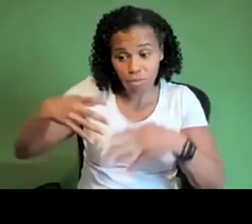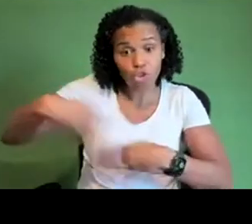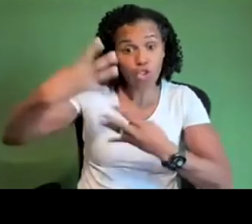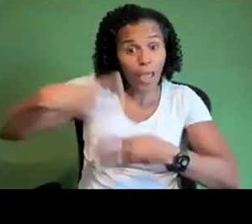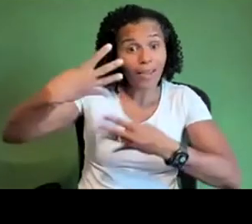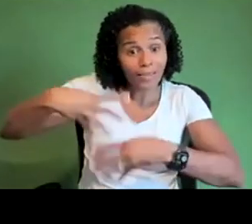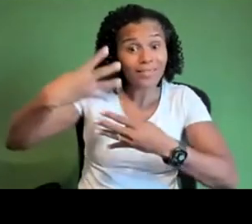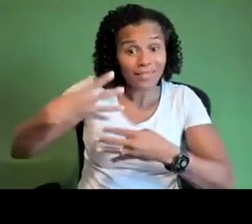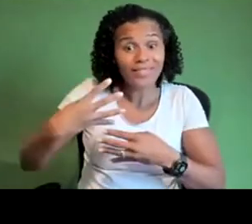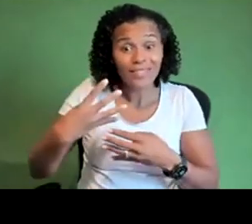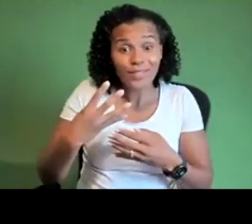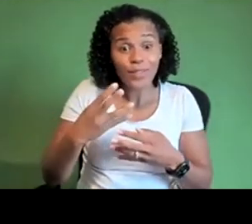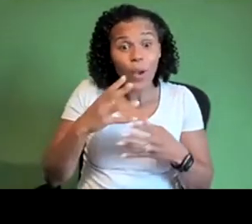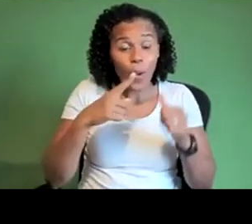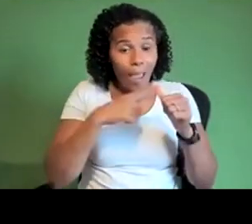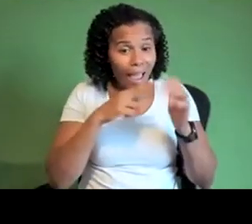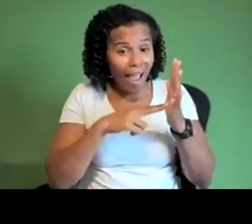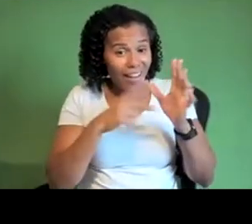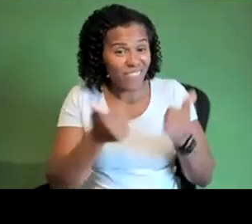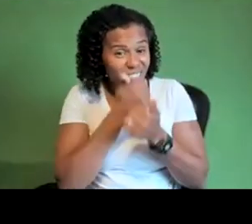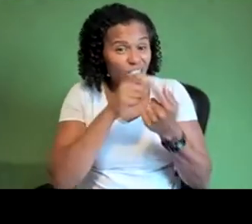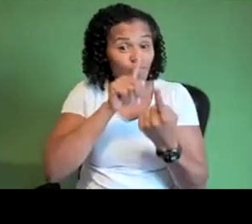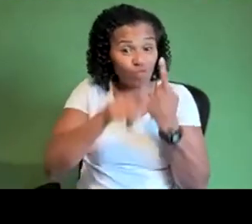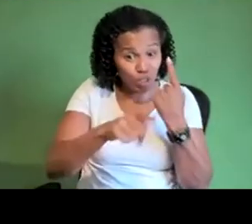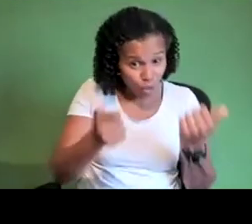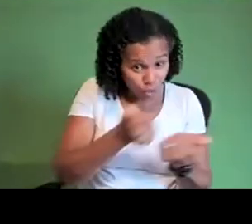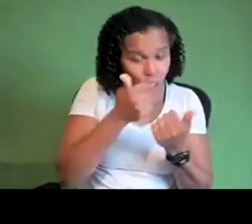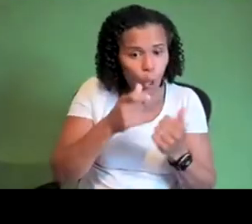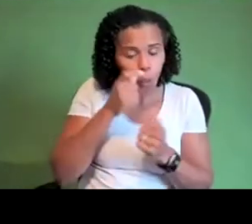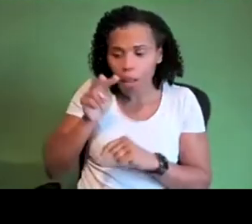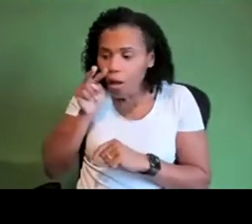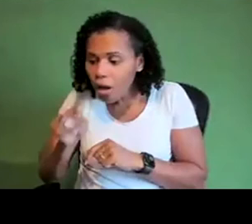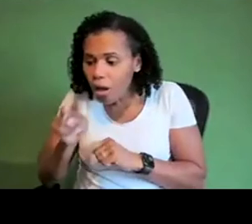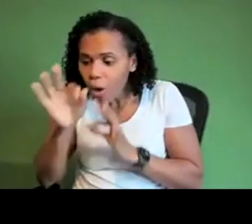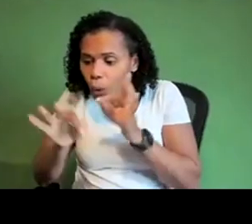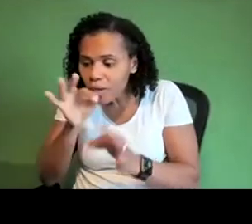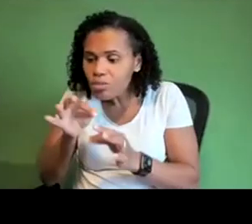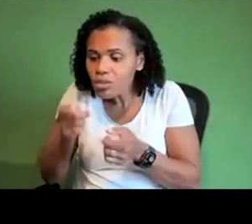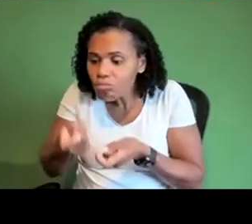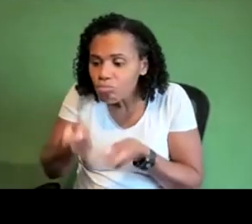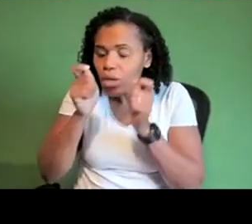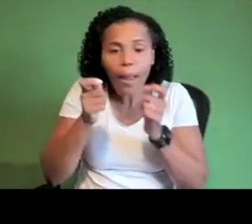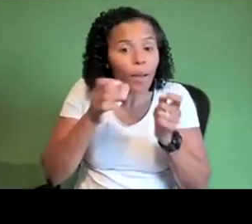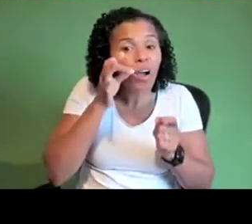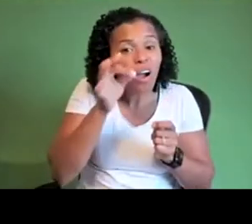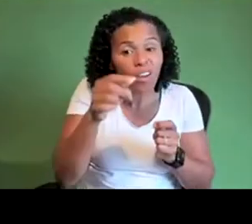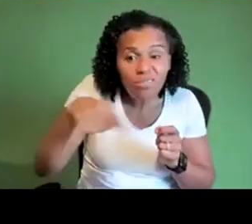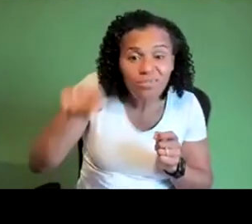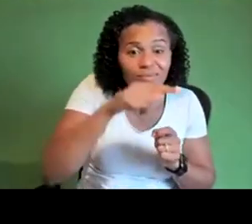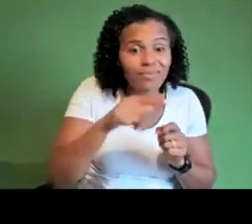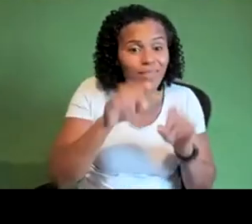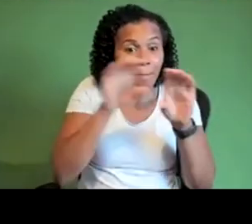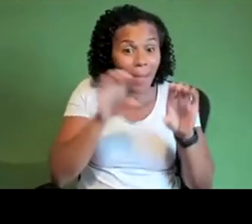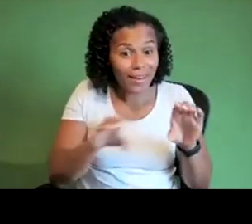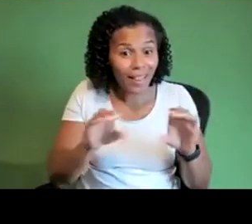has responded and made her her uh follow up that she was going to oh um